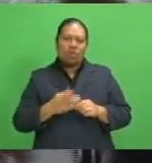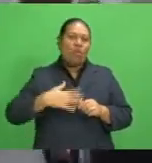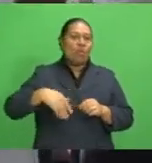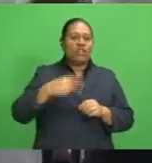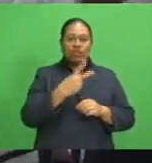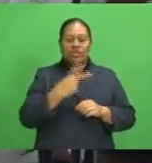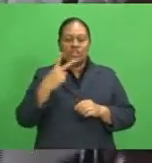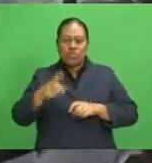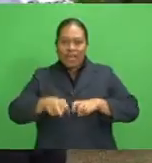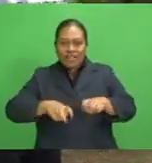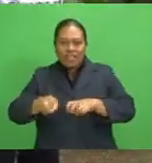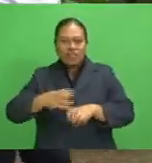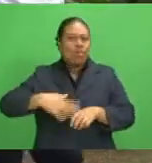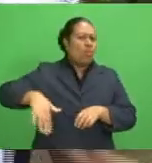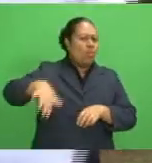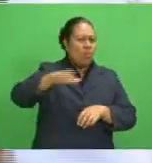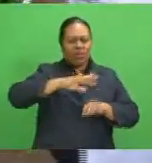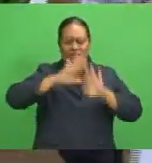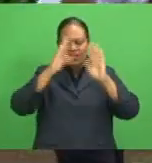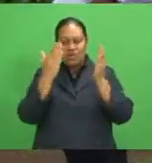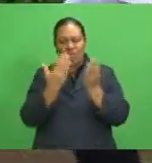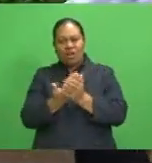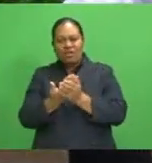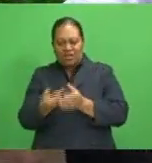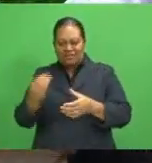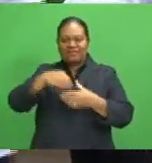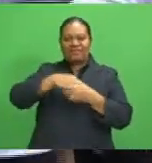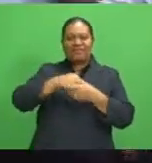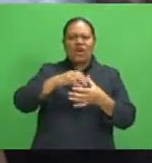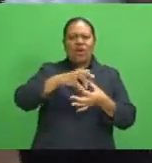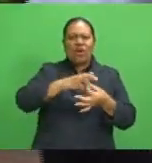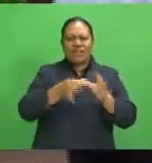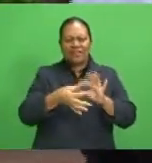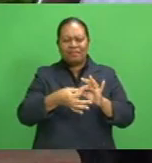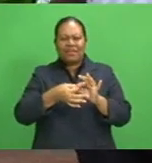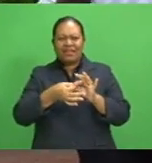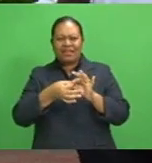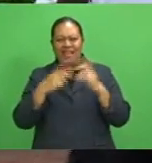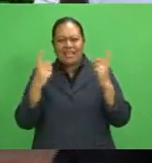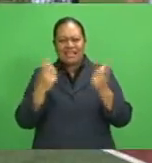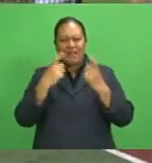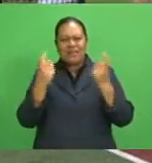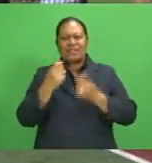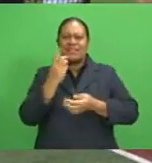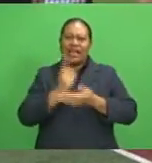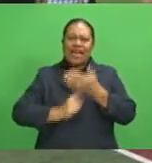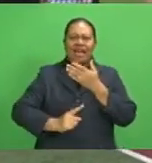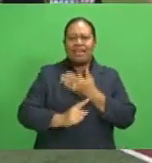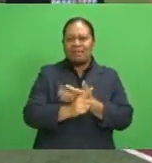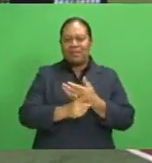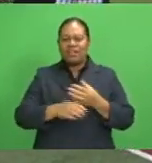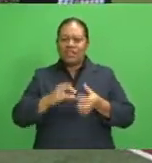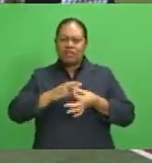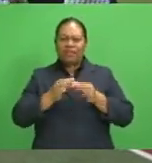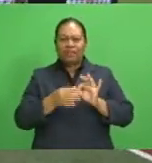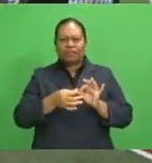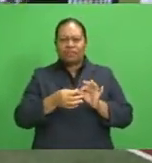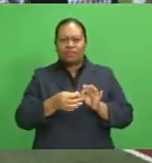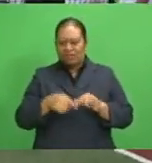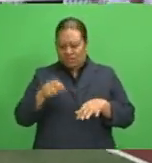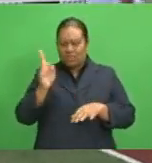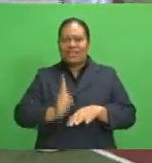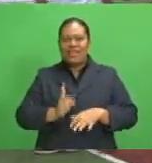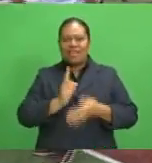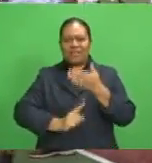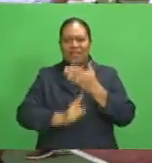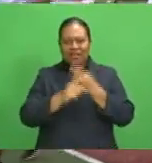Olympic athletes from around the world who were part of the Olympic Day virtual race that was aired live on the Olympic channel earlier today.